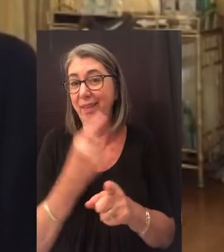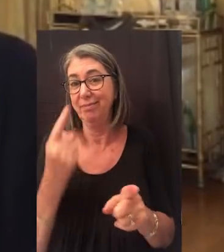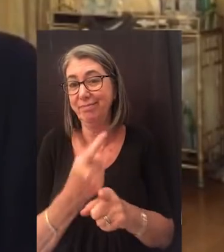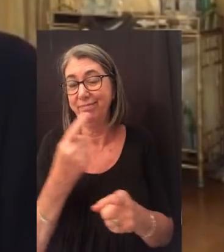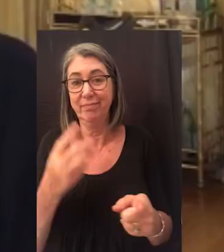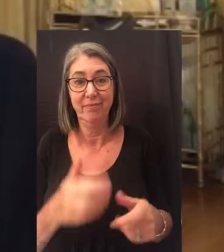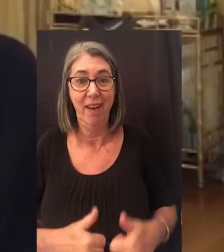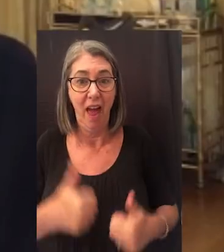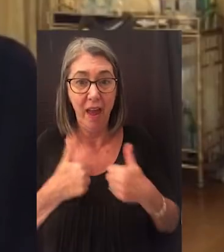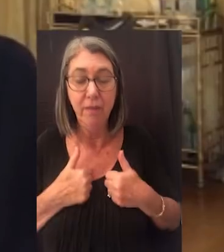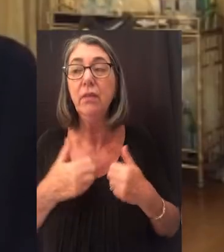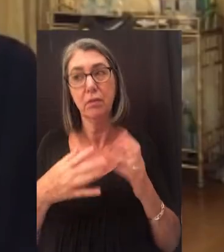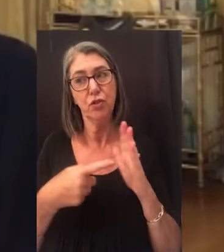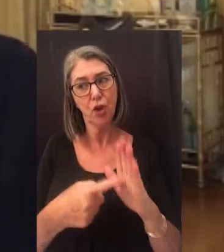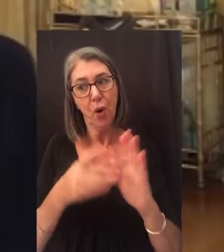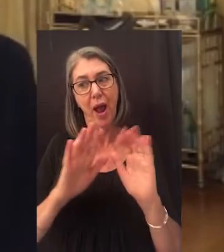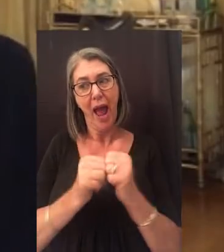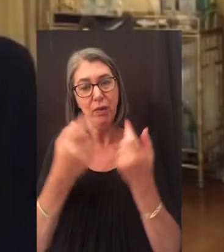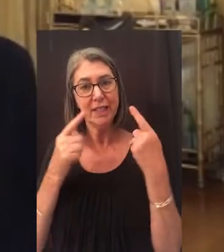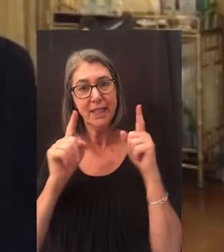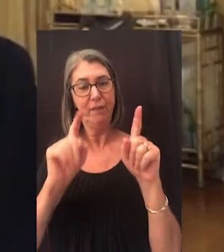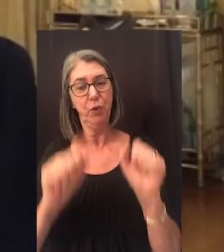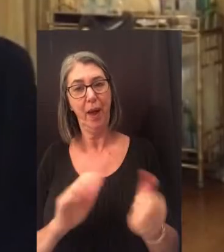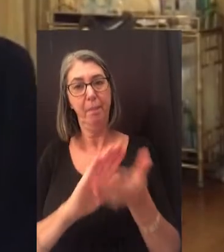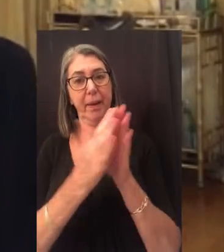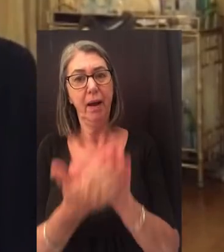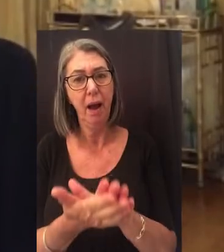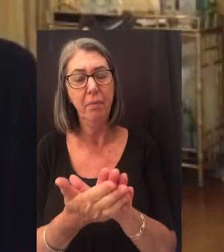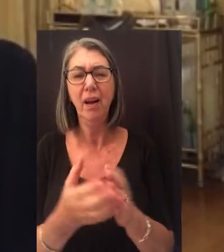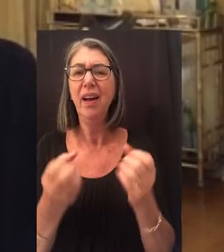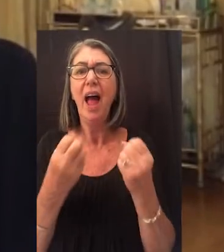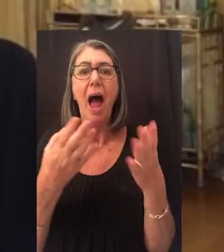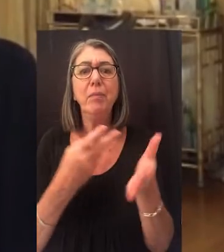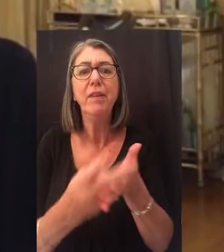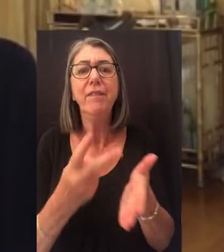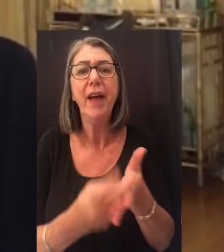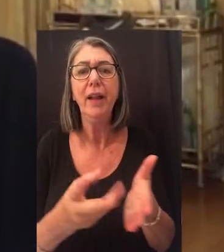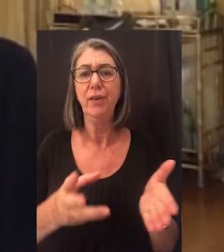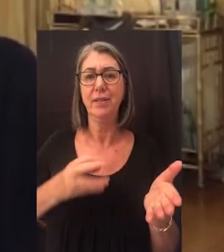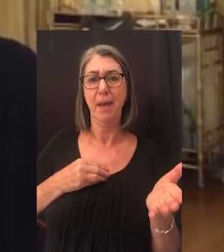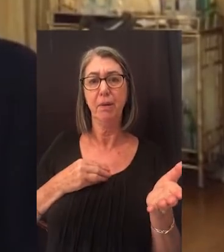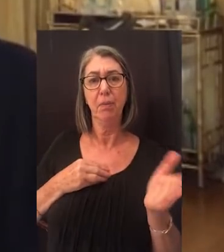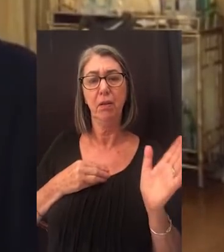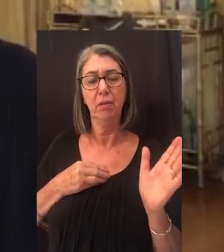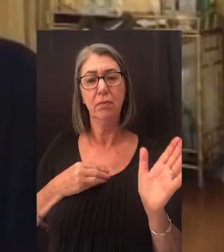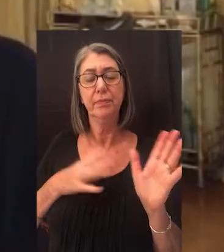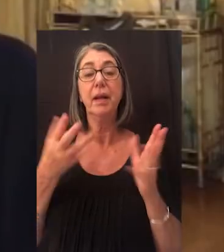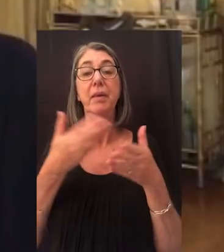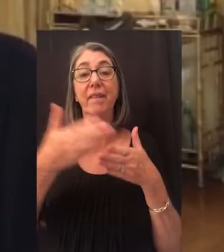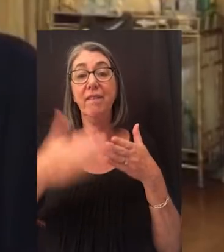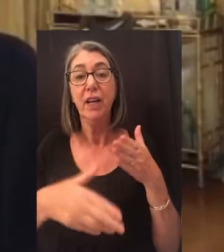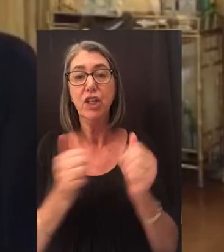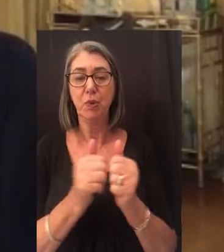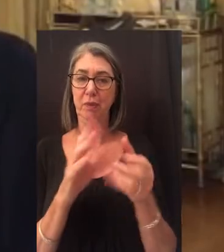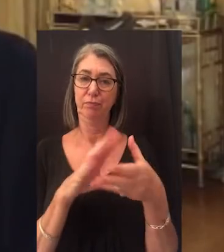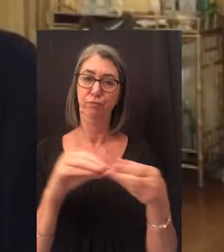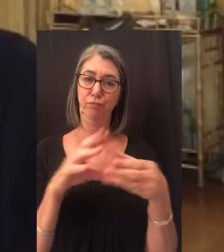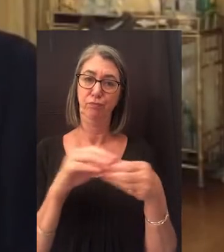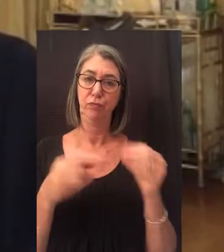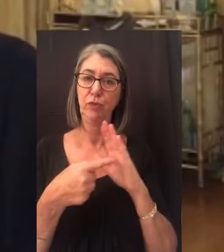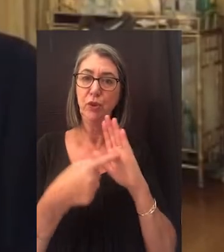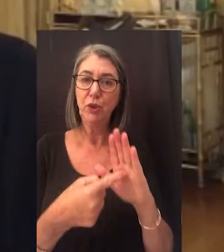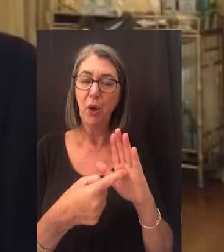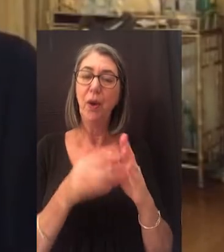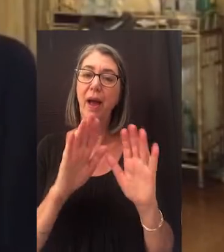determine how successful you really become. But how much failure is acceptable? Let me finish with anecdotes